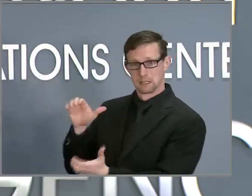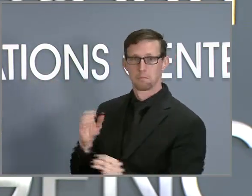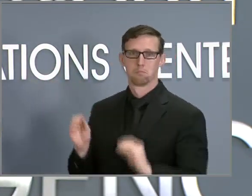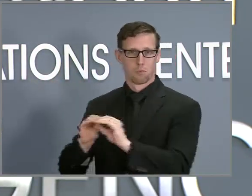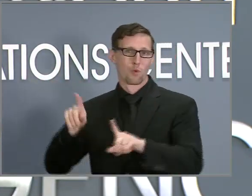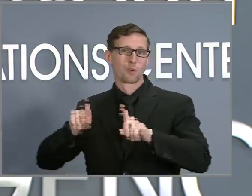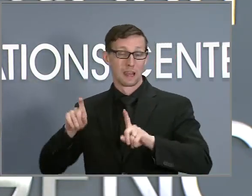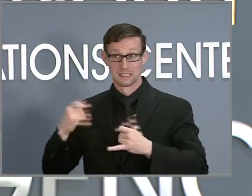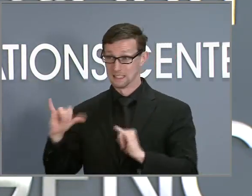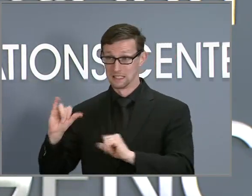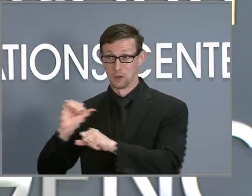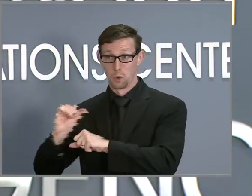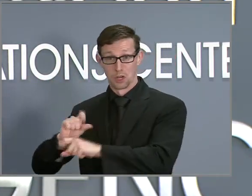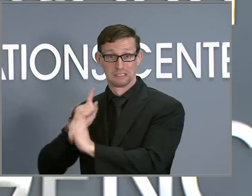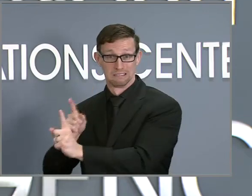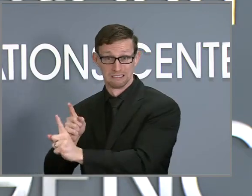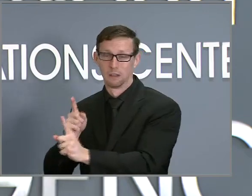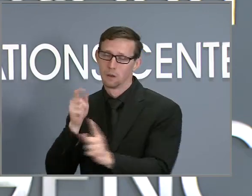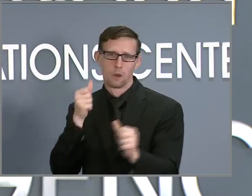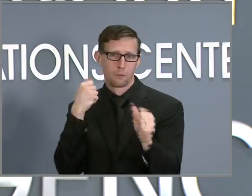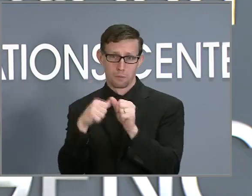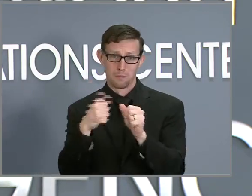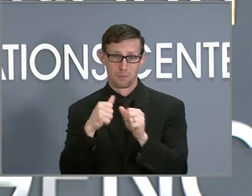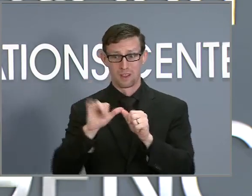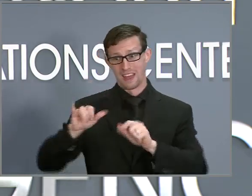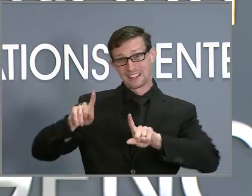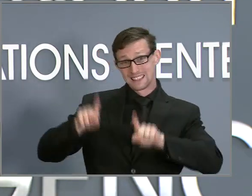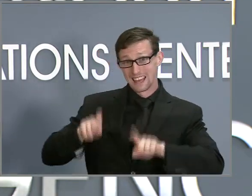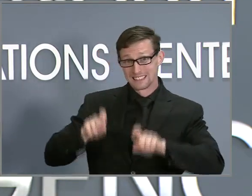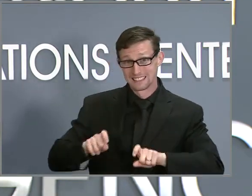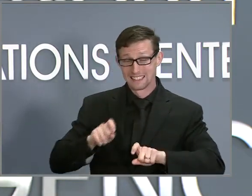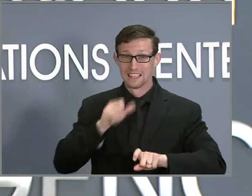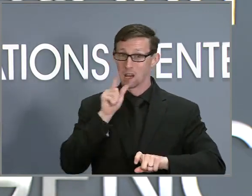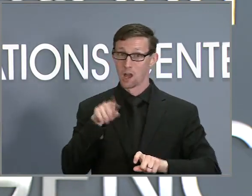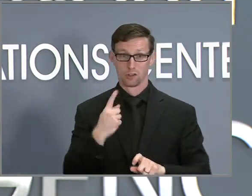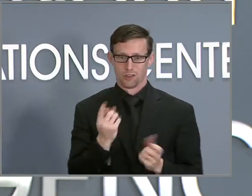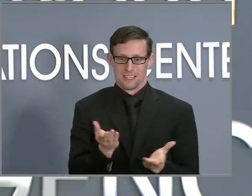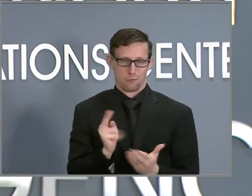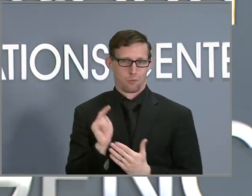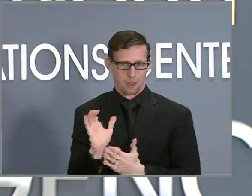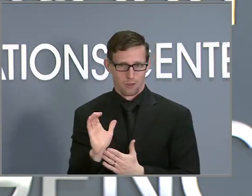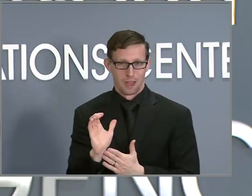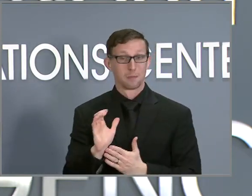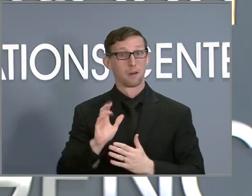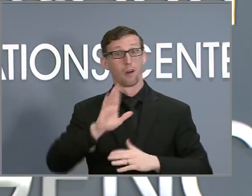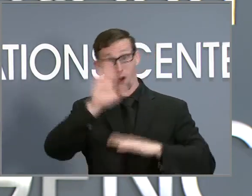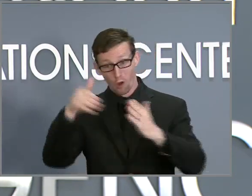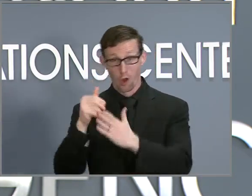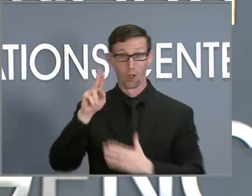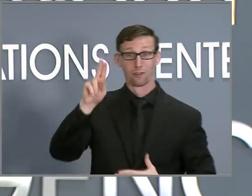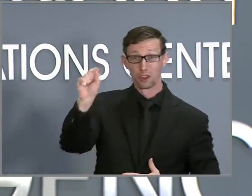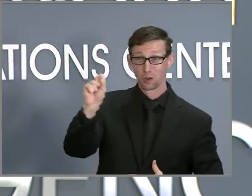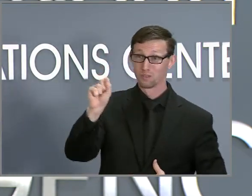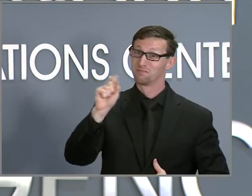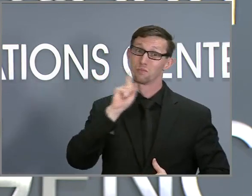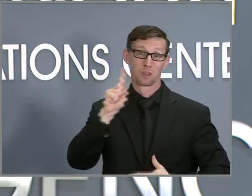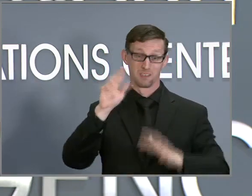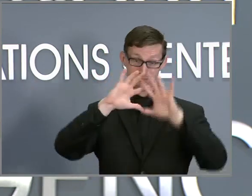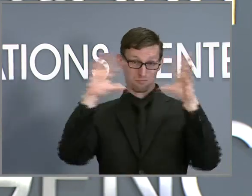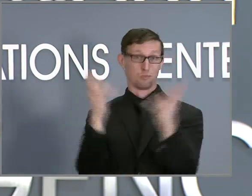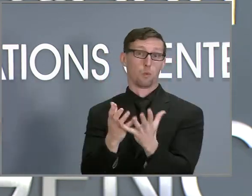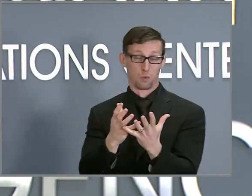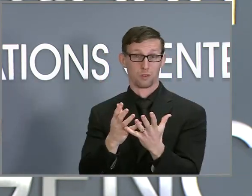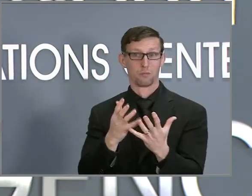important to remember that these tests are a national, if not international, product. And so there's a lot of supply chain issues as we're working to secure those.